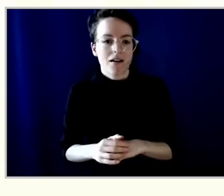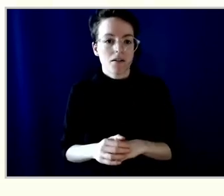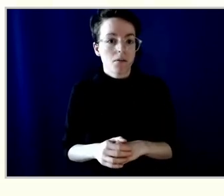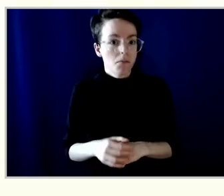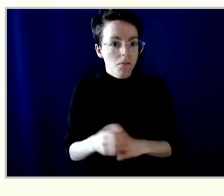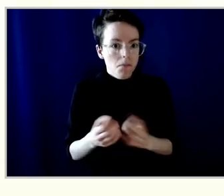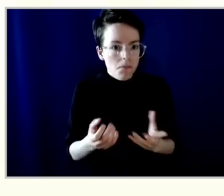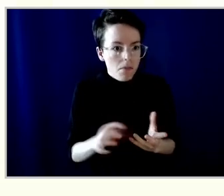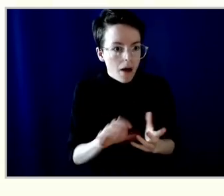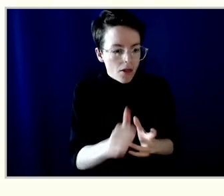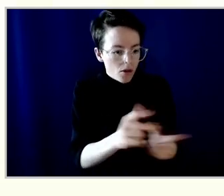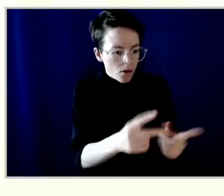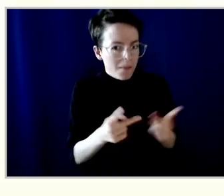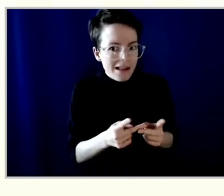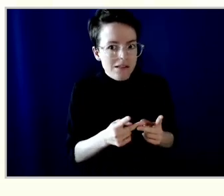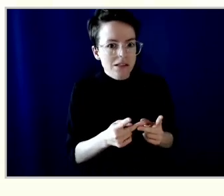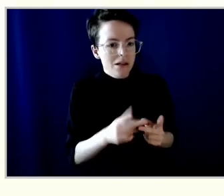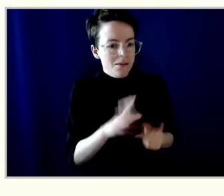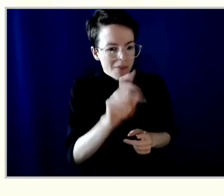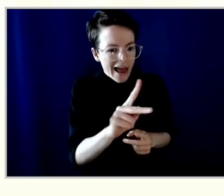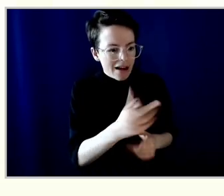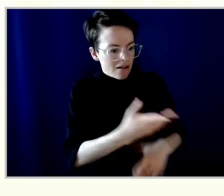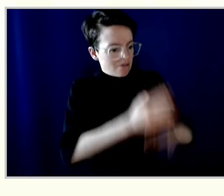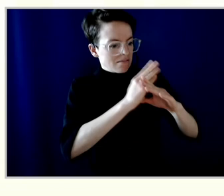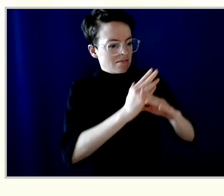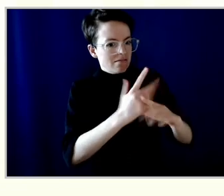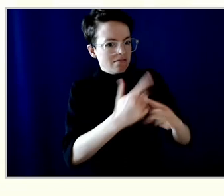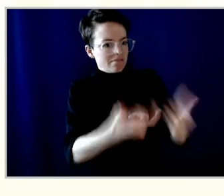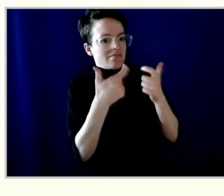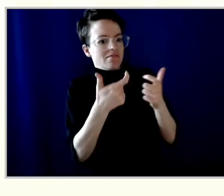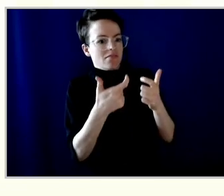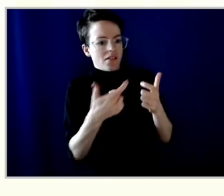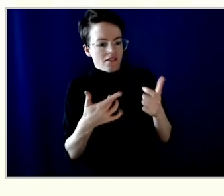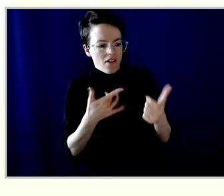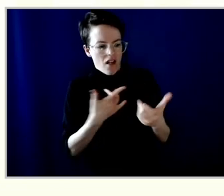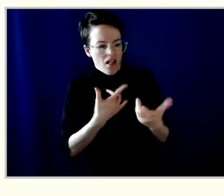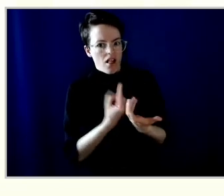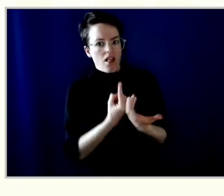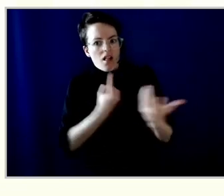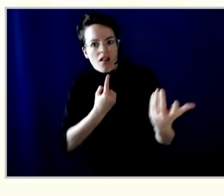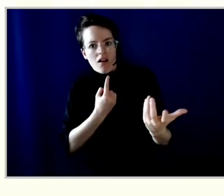or have been left out of financial services who feel that they're inaccessible.